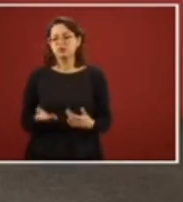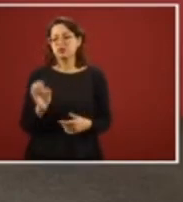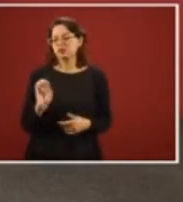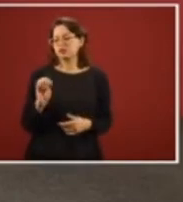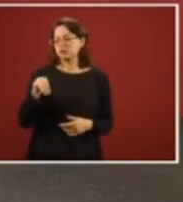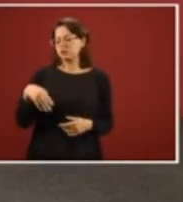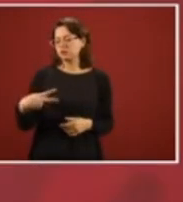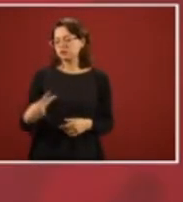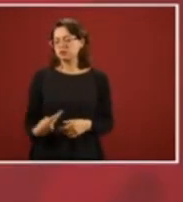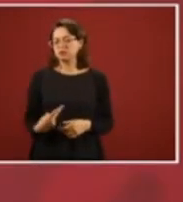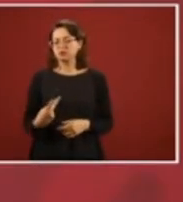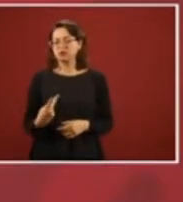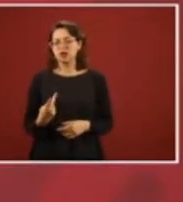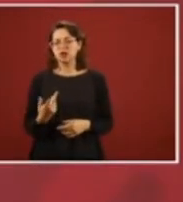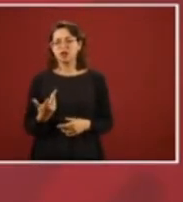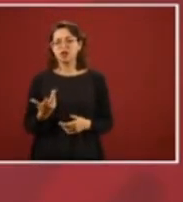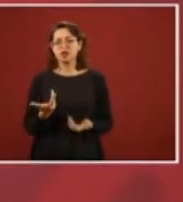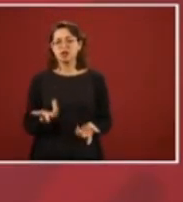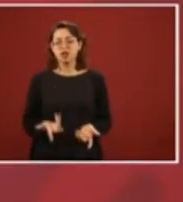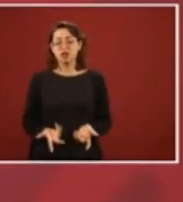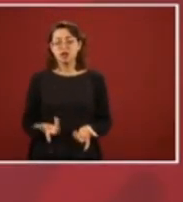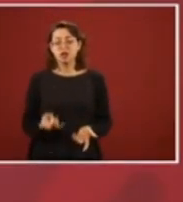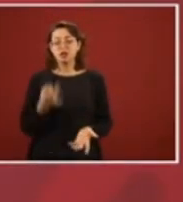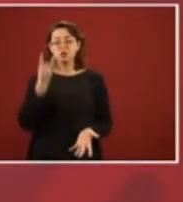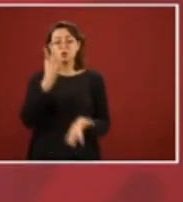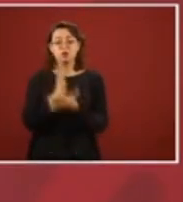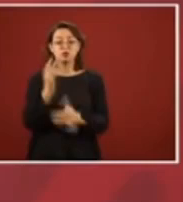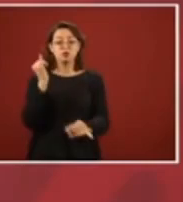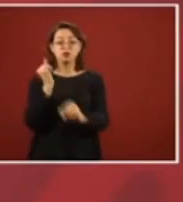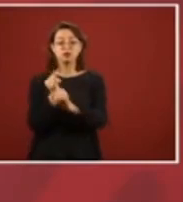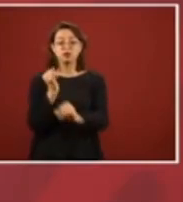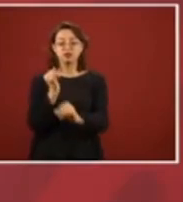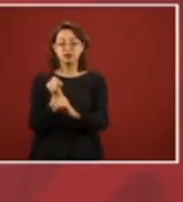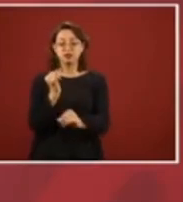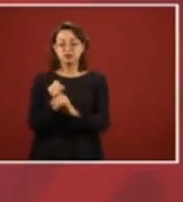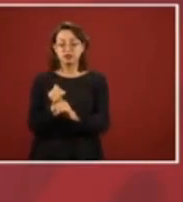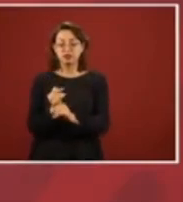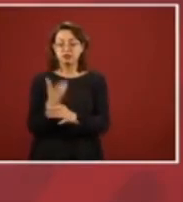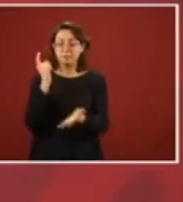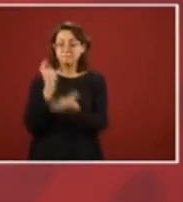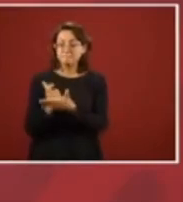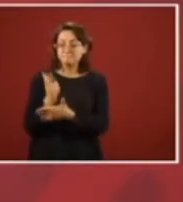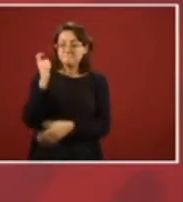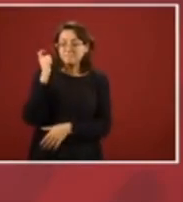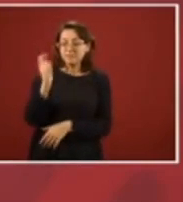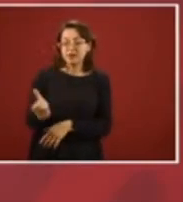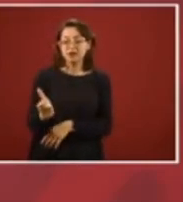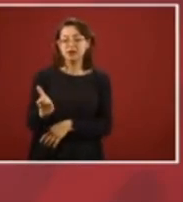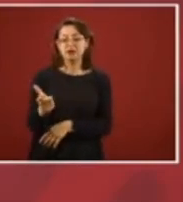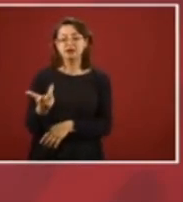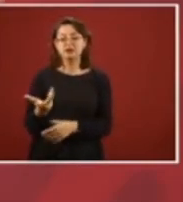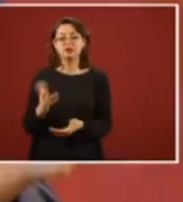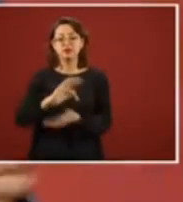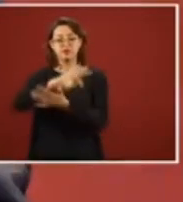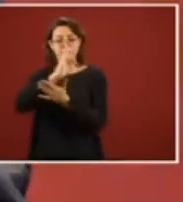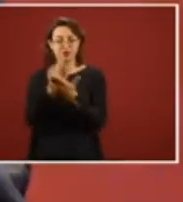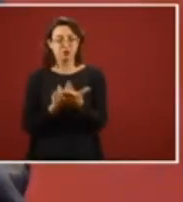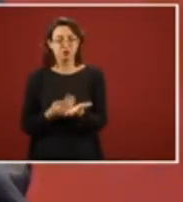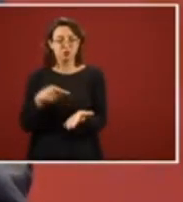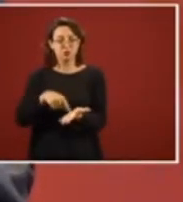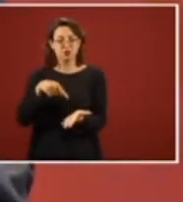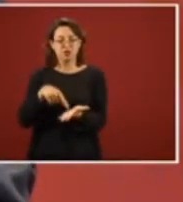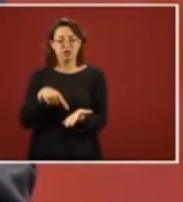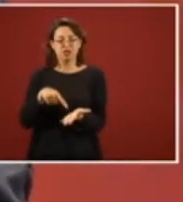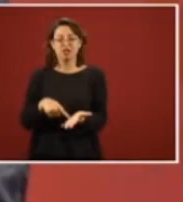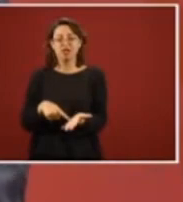the presidential state charged only, or they paid for simply a